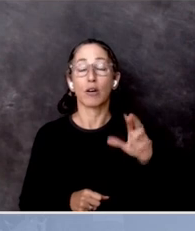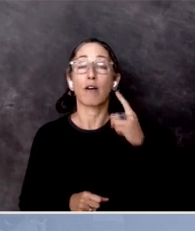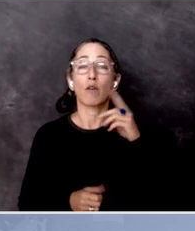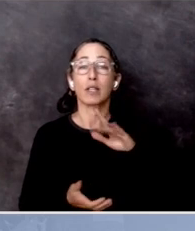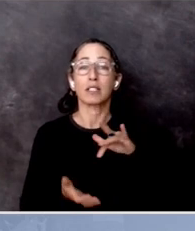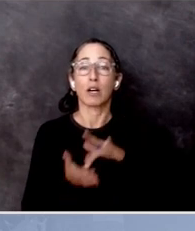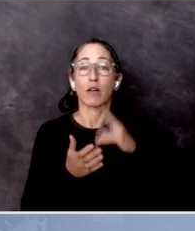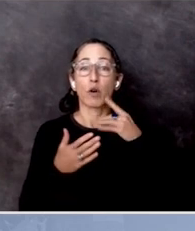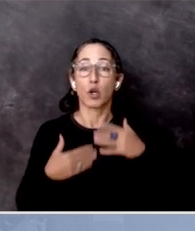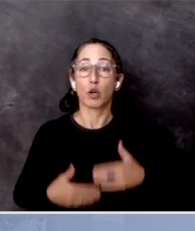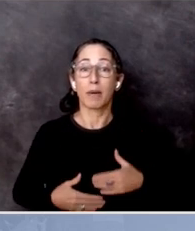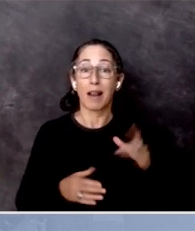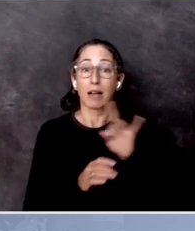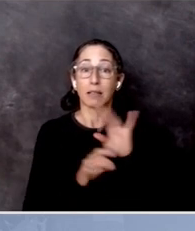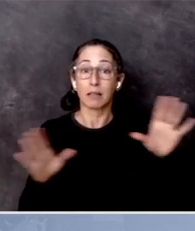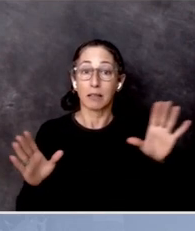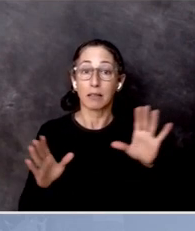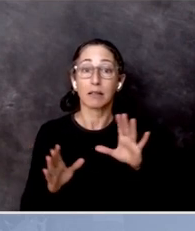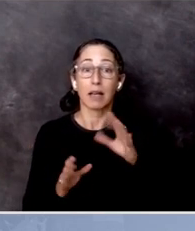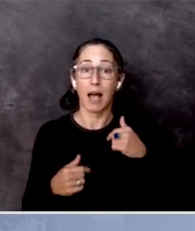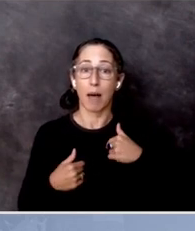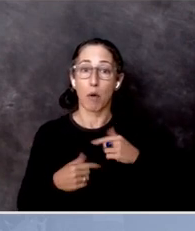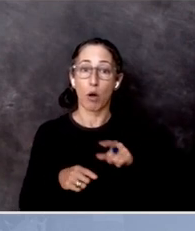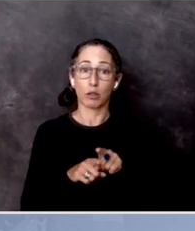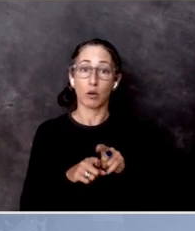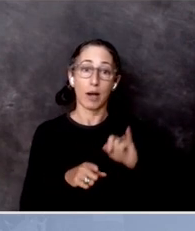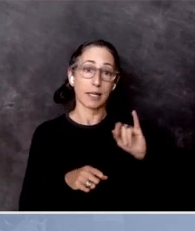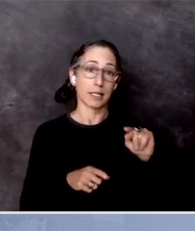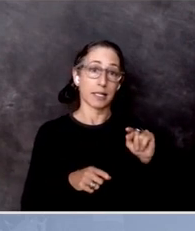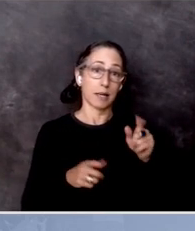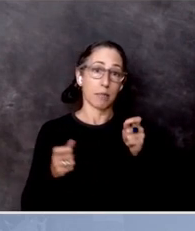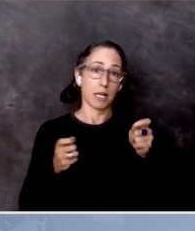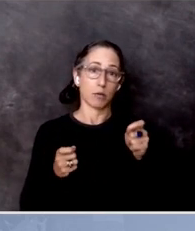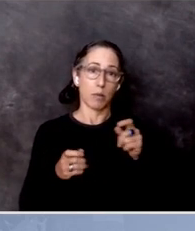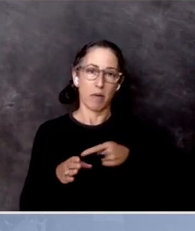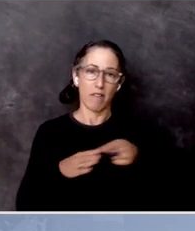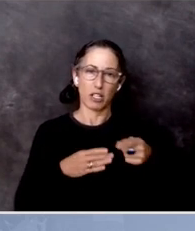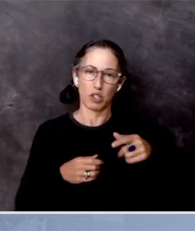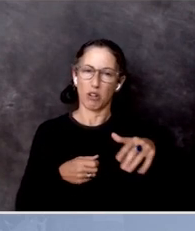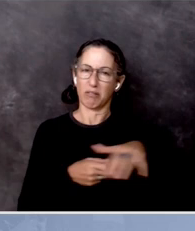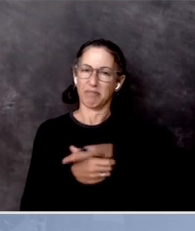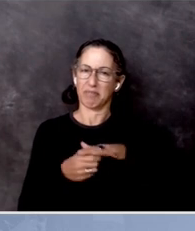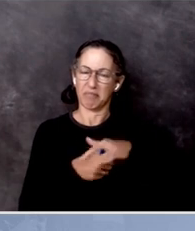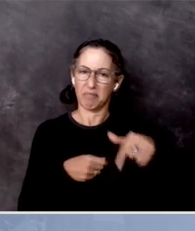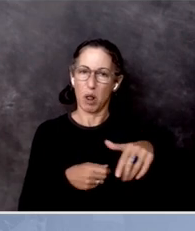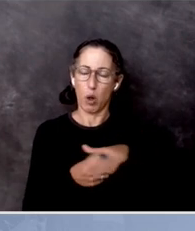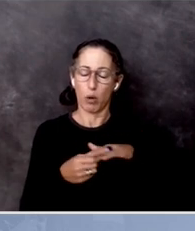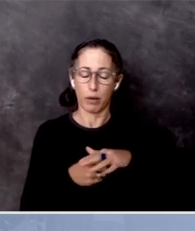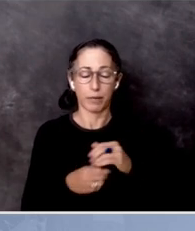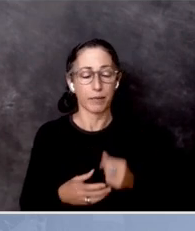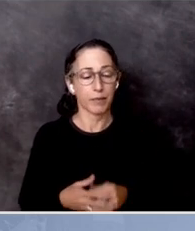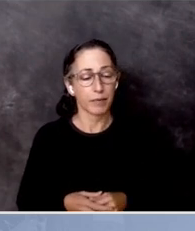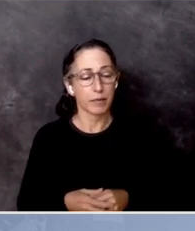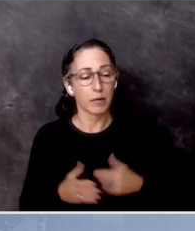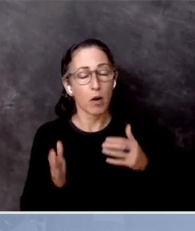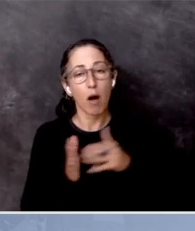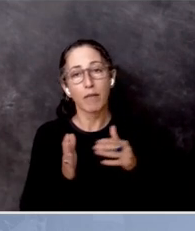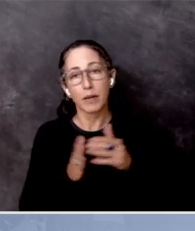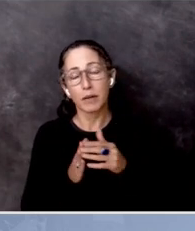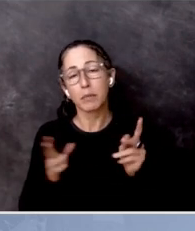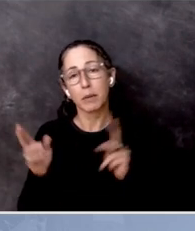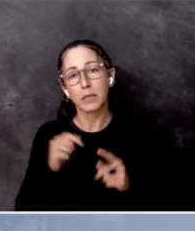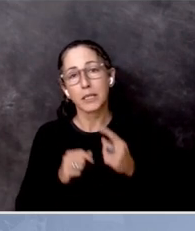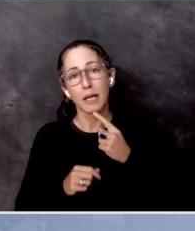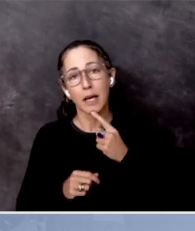I'm also an IT management professional in the area. It's often said that, you know,